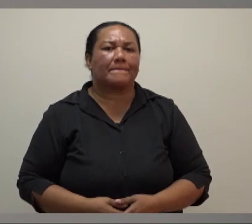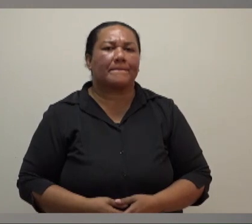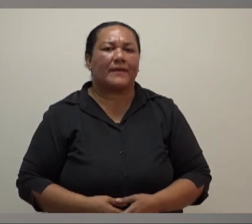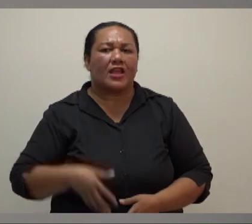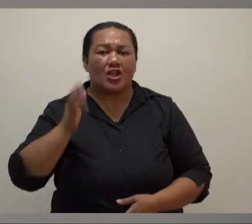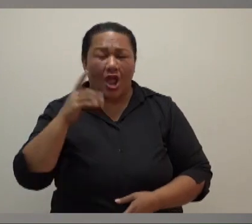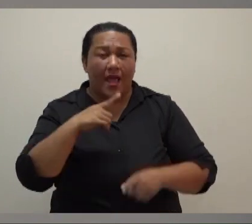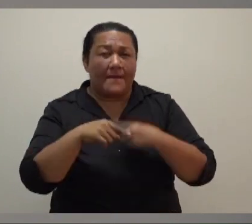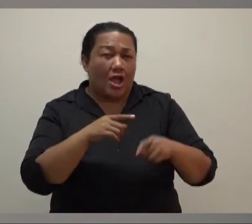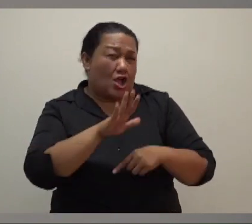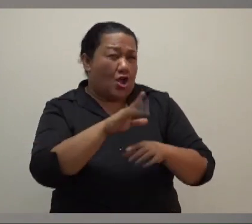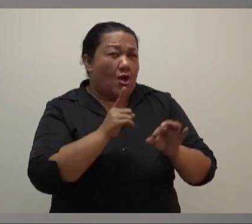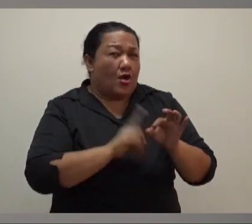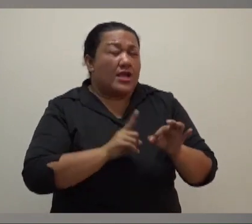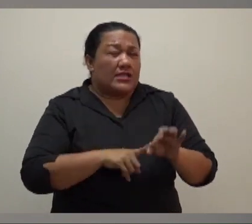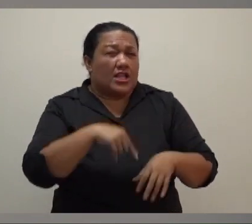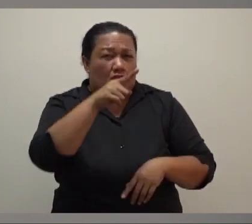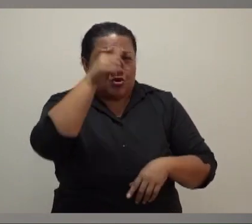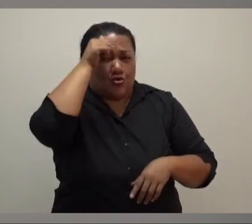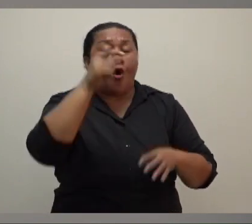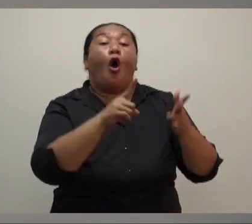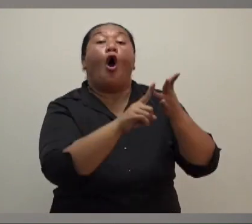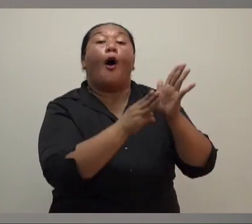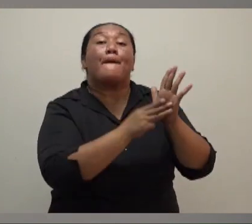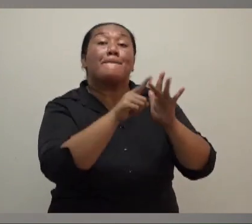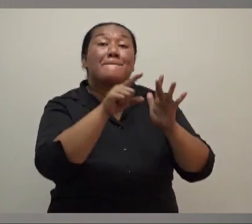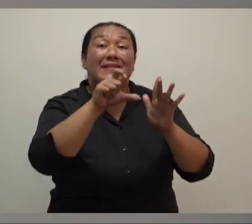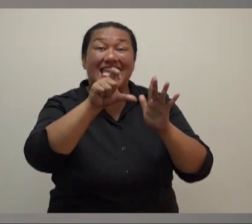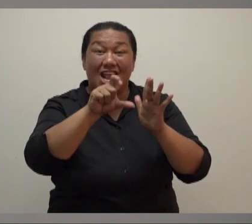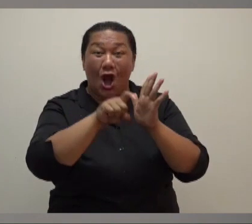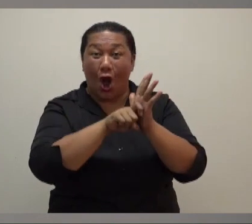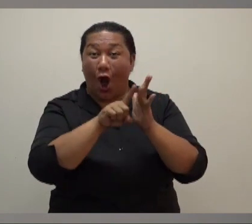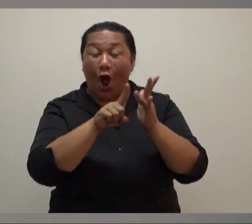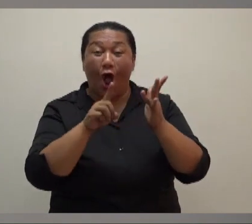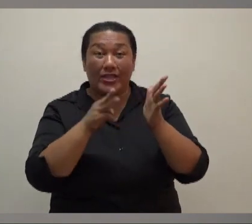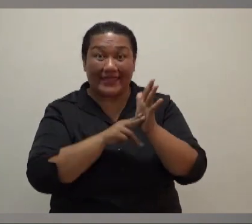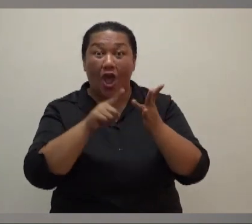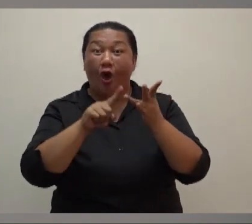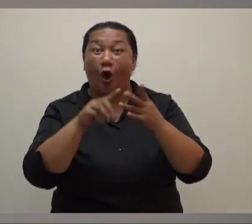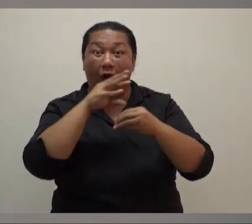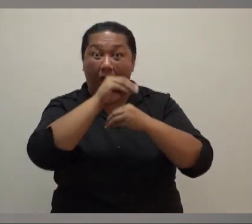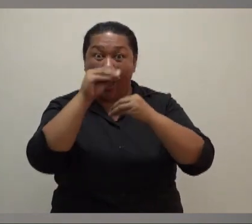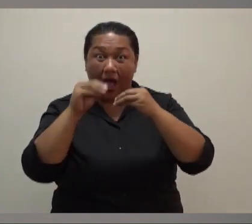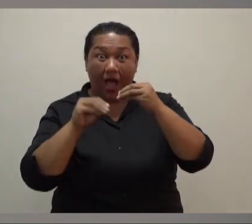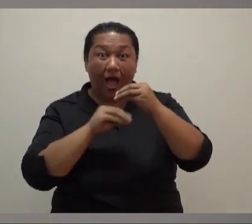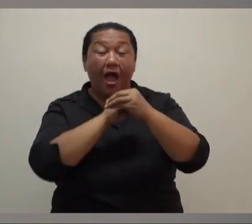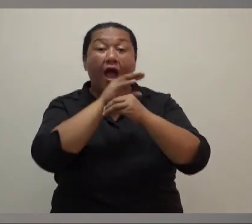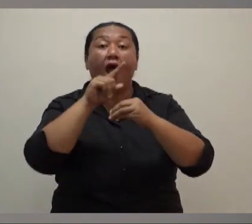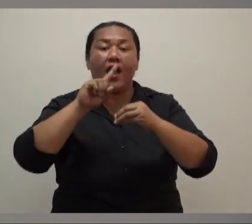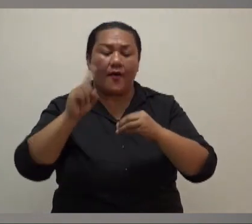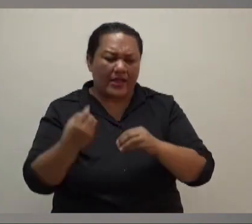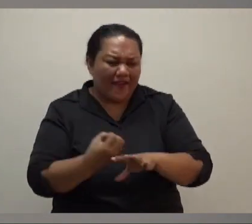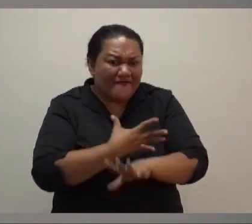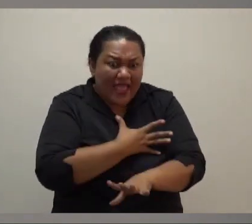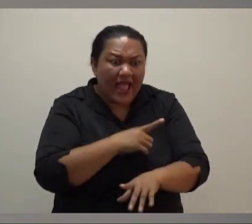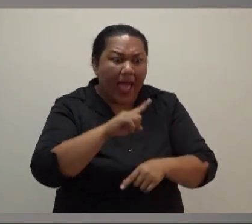Because as you know, the Omnicoron in respect of its effect on the individuals, it has